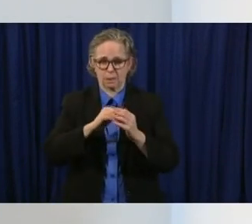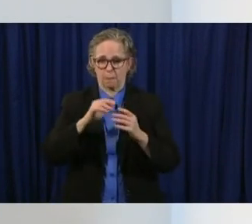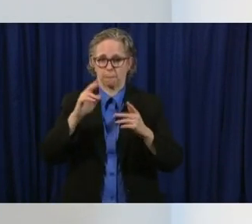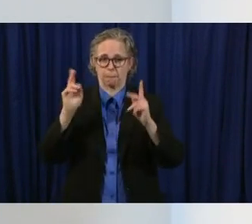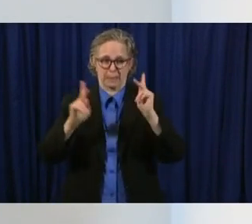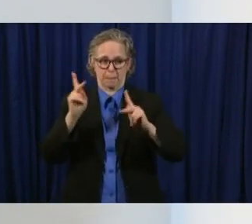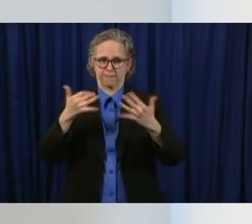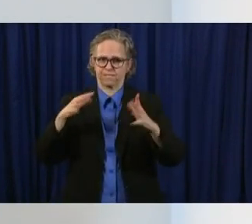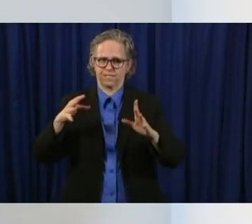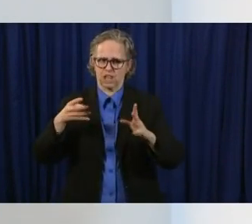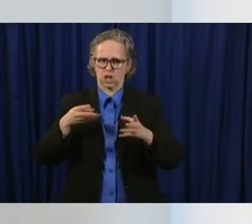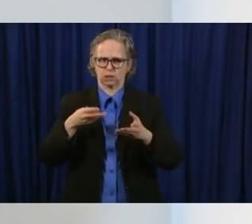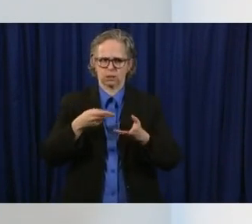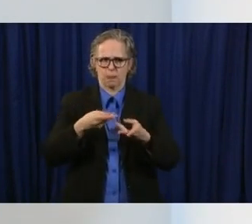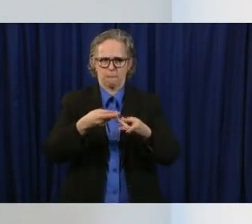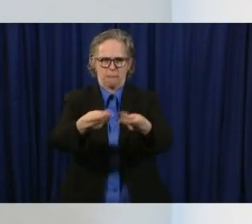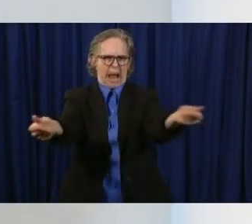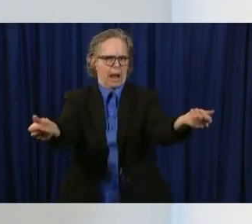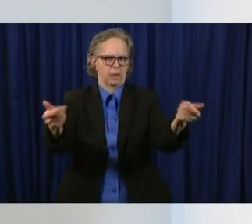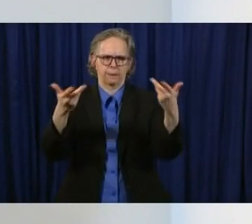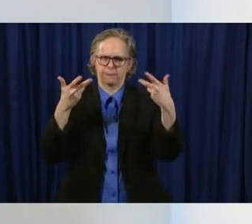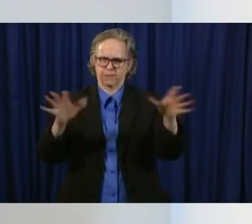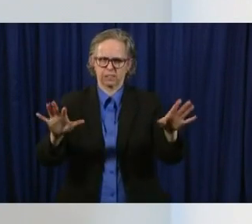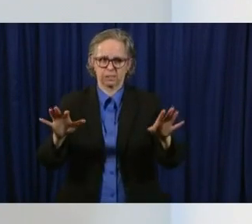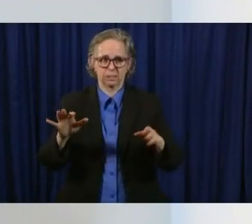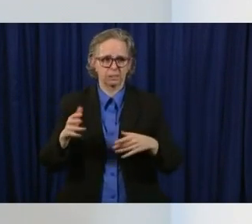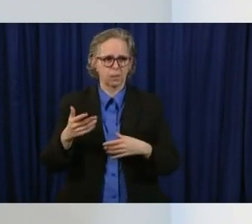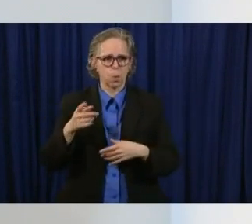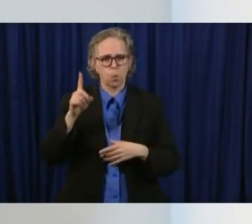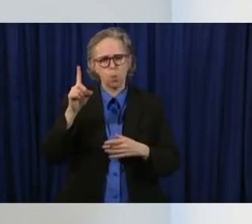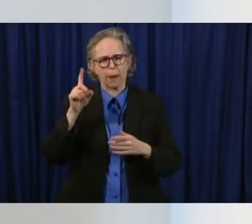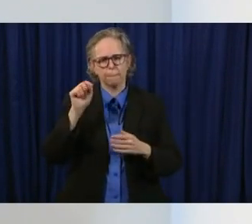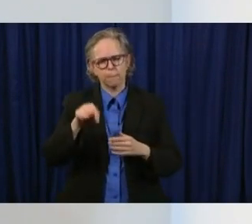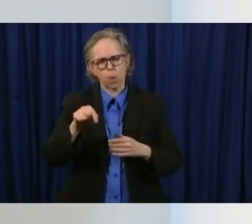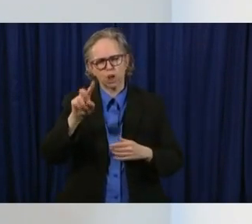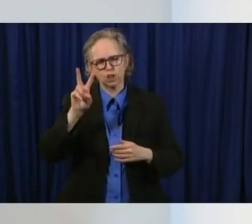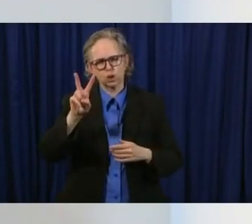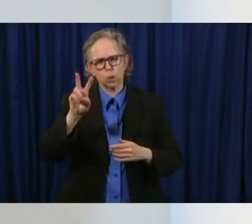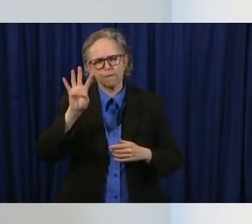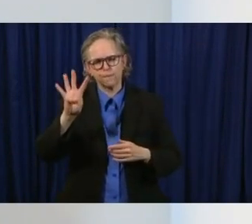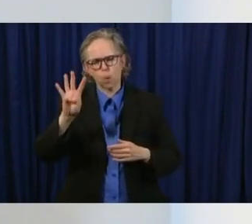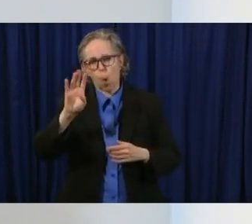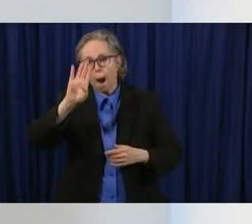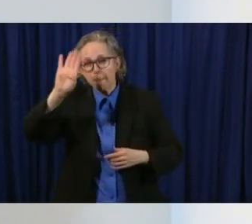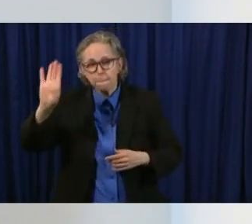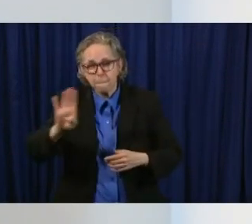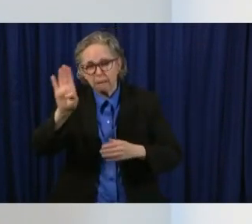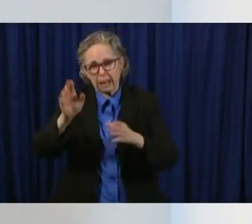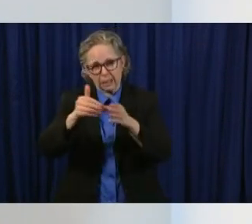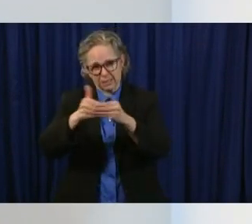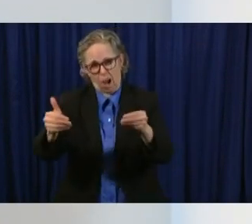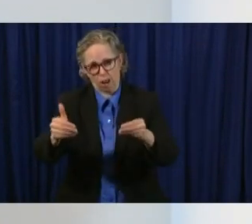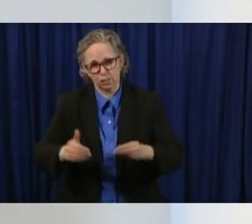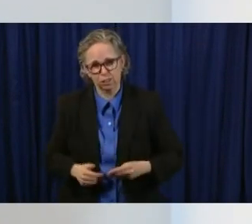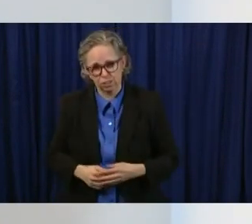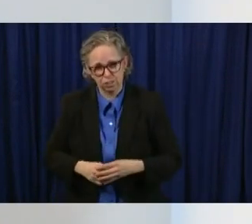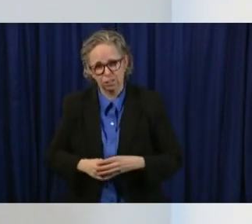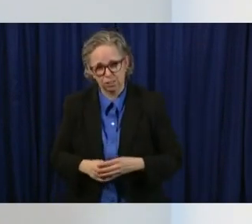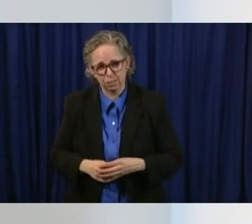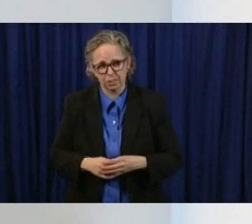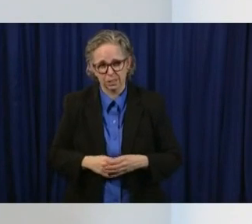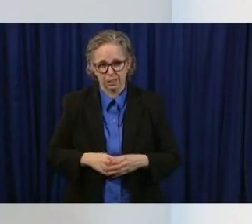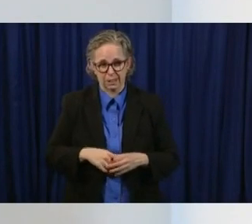system they've paid out 1.24 billion dollars in benefits and for the individual that you described who may be